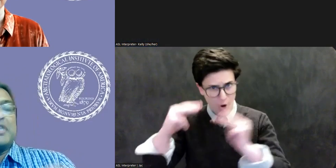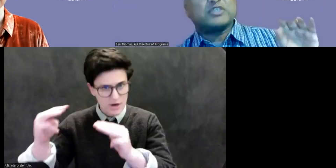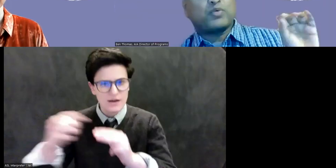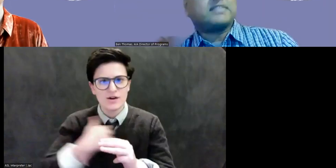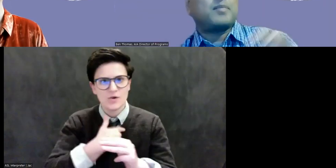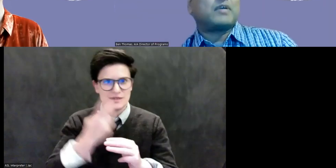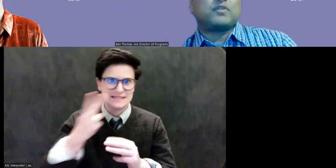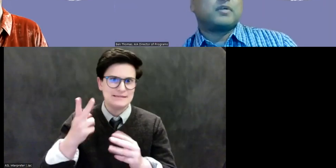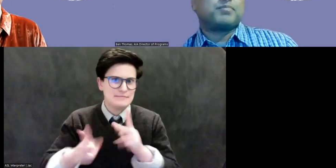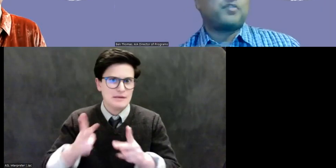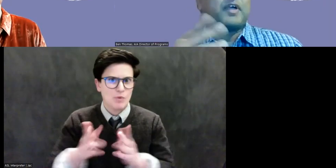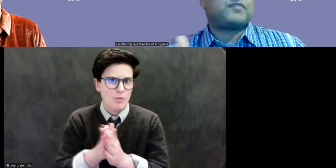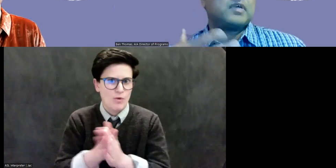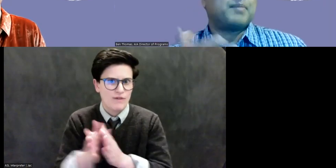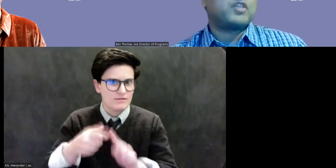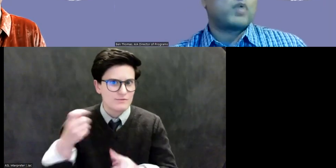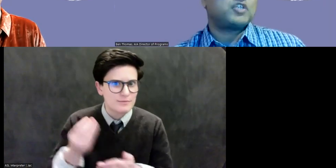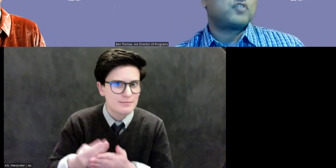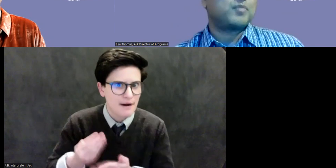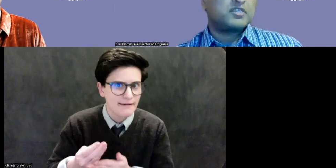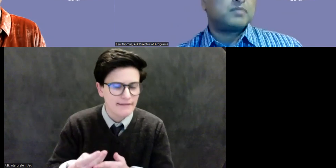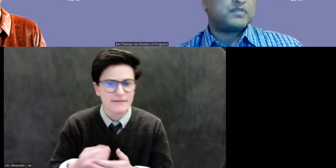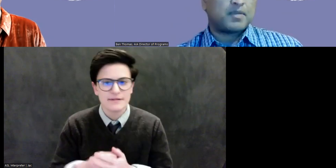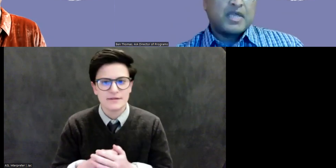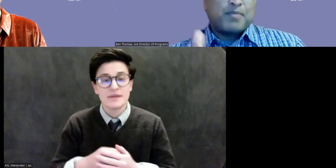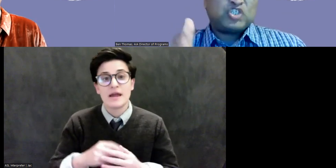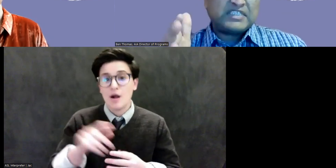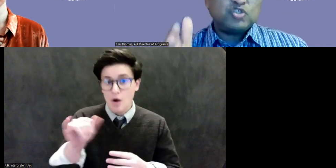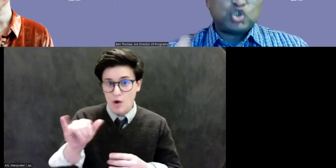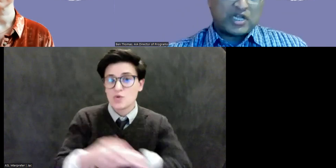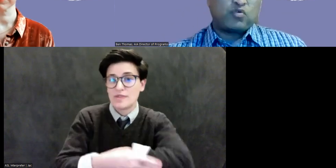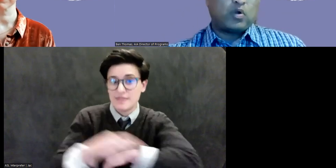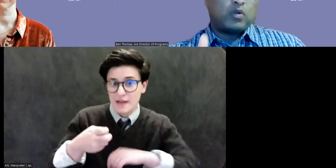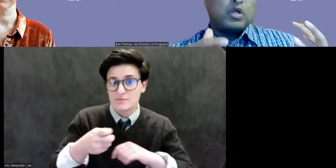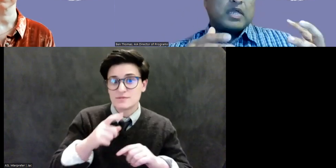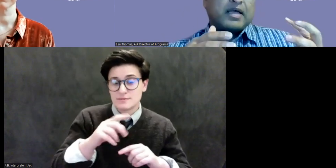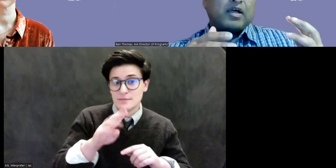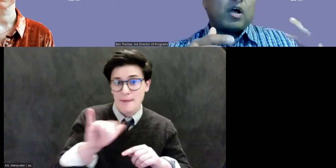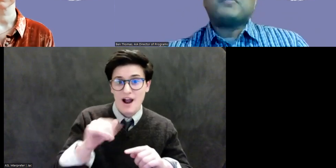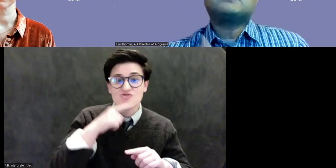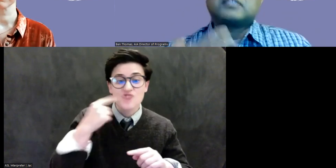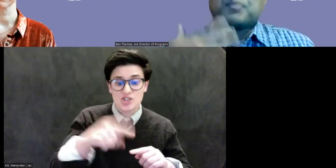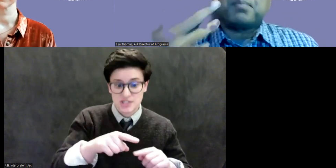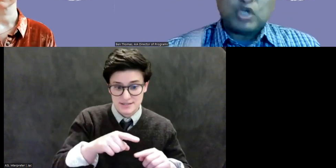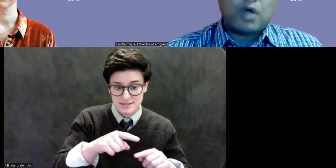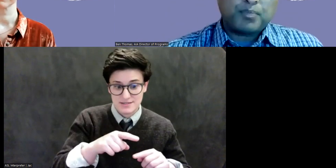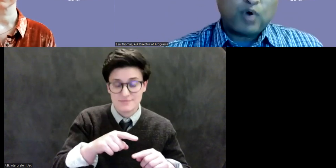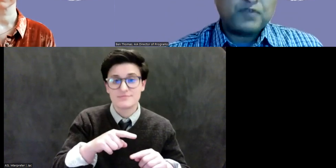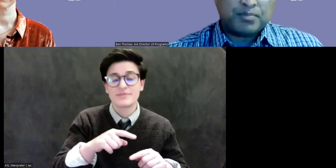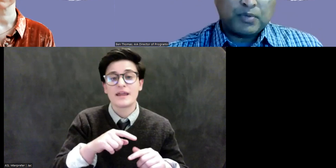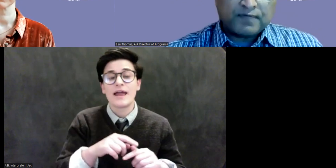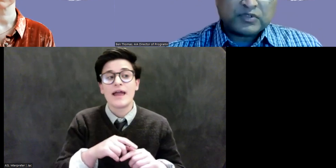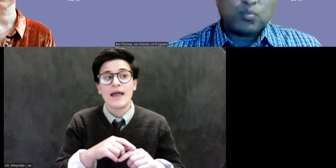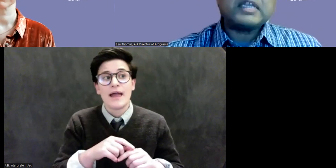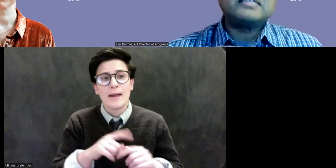but there was a question about sort of the theft by the Russians from the Kursen Museum, but just in general, obviously there's something beyond the